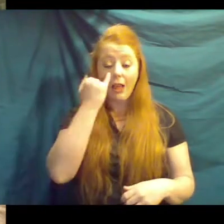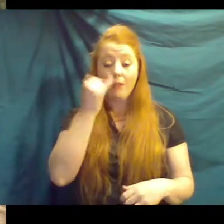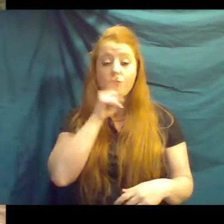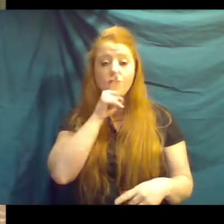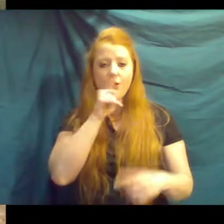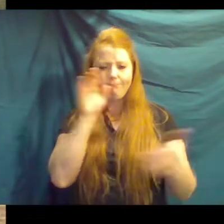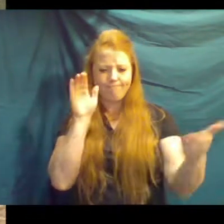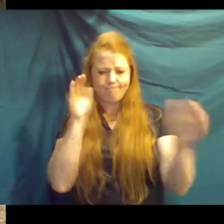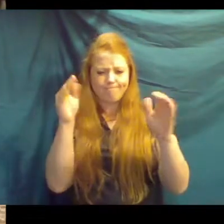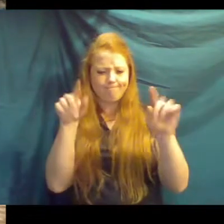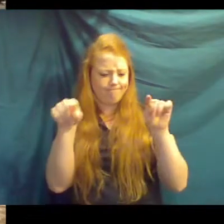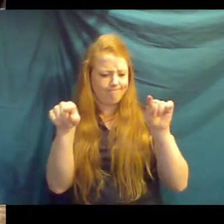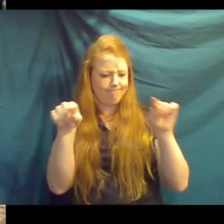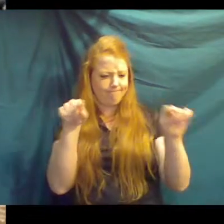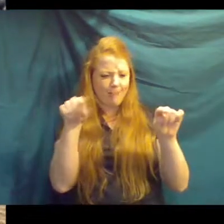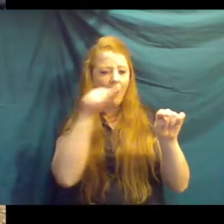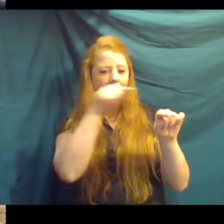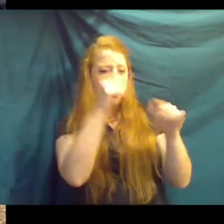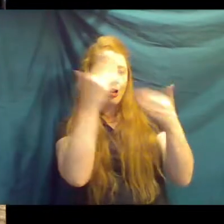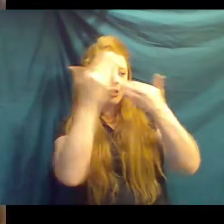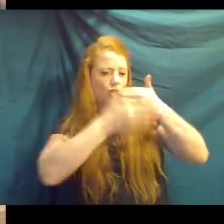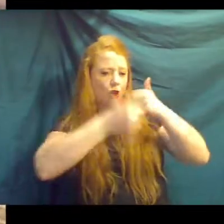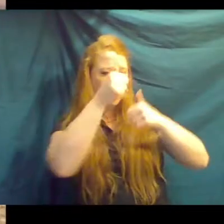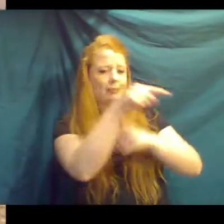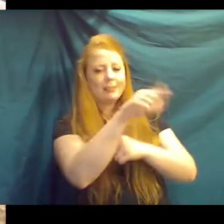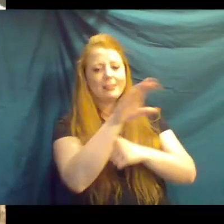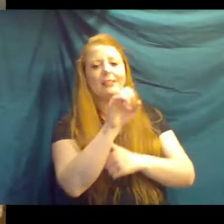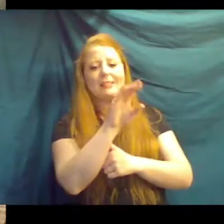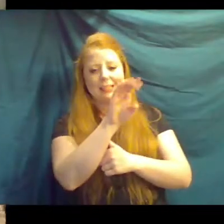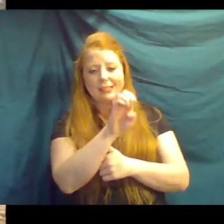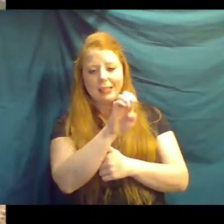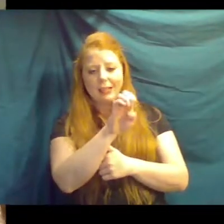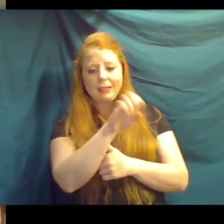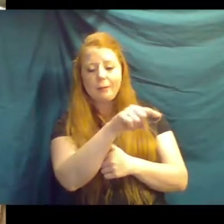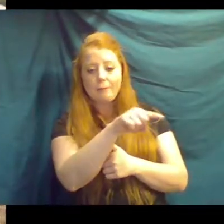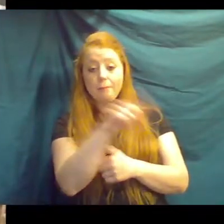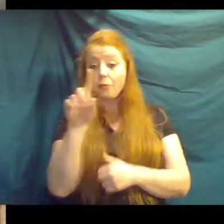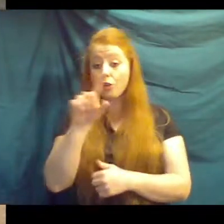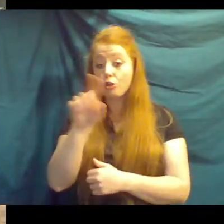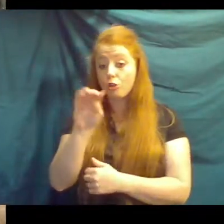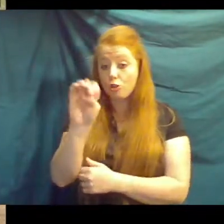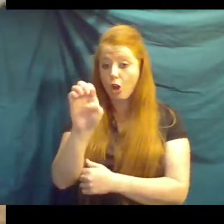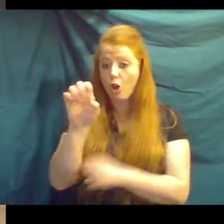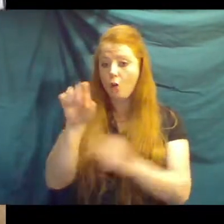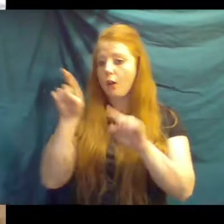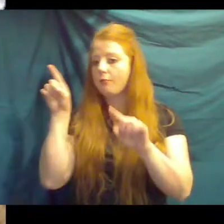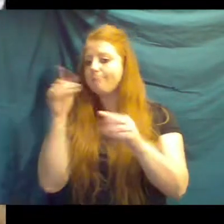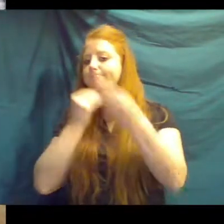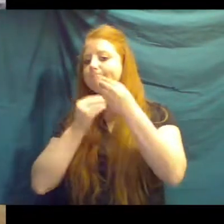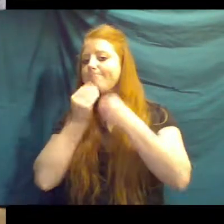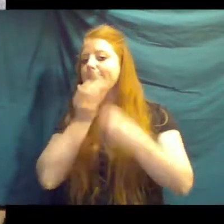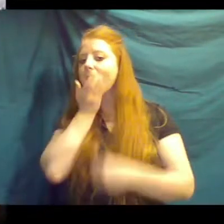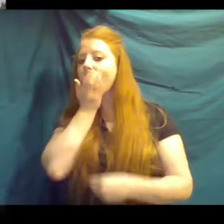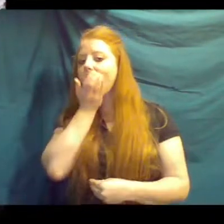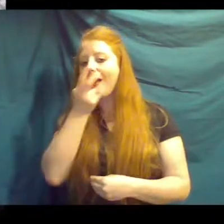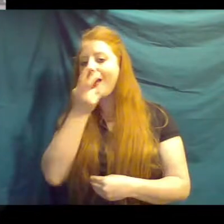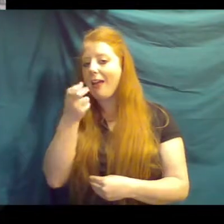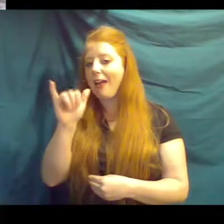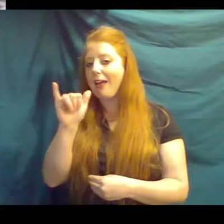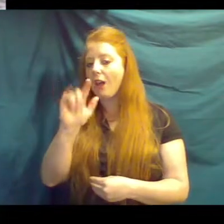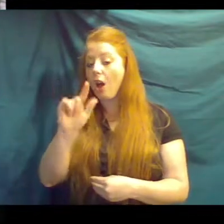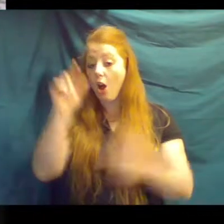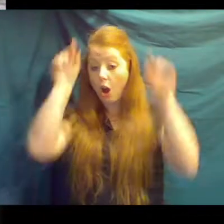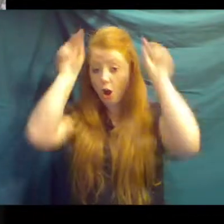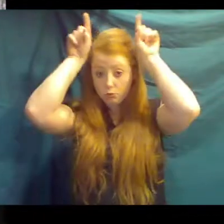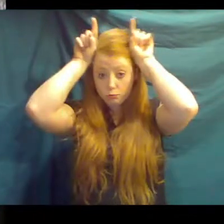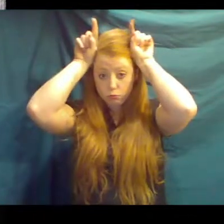comparing them next to one another, that makes it pretty easy to tell Cece. Zoe out here chewing on some hay and stuff. Her ossicones